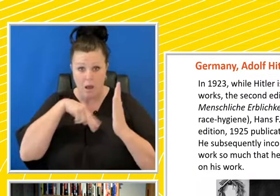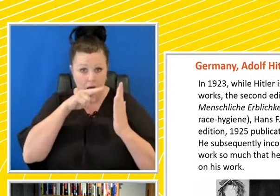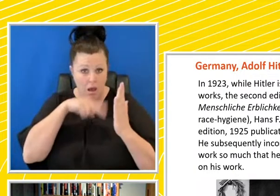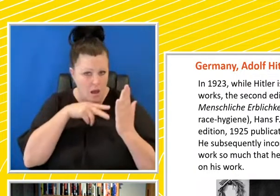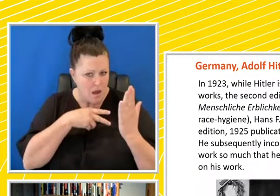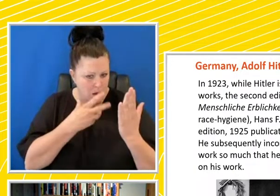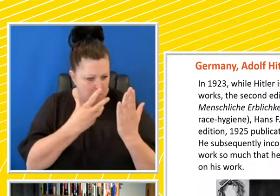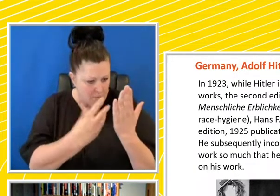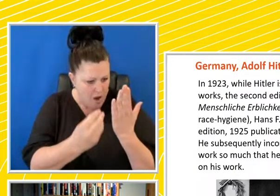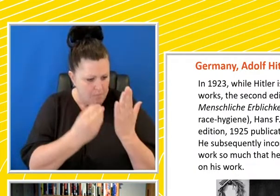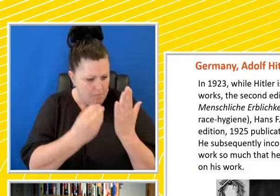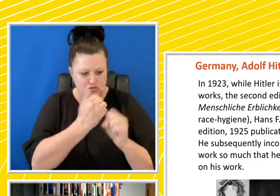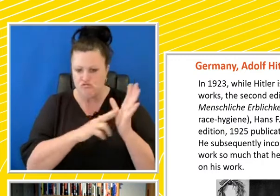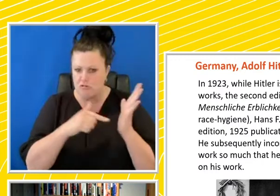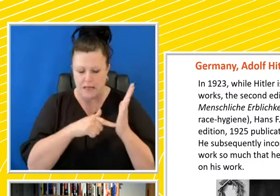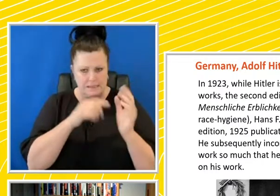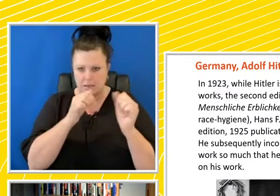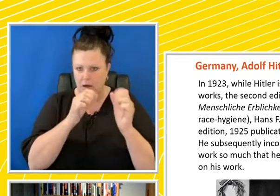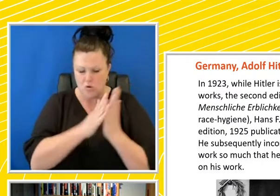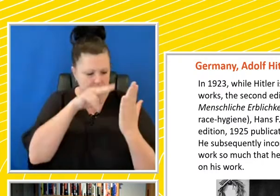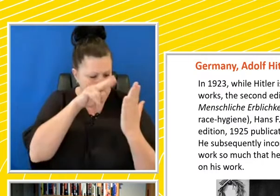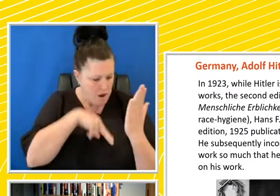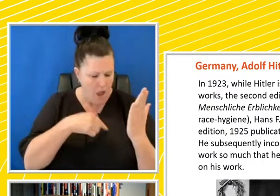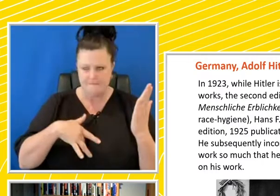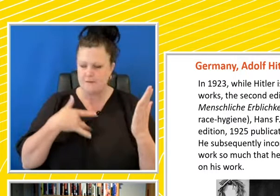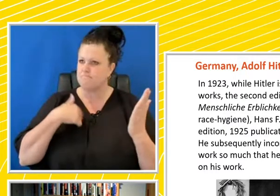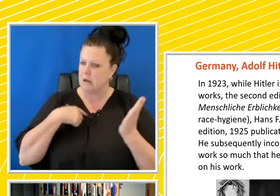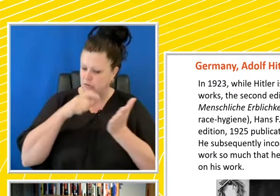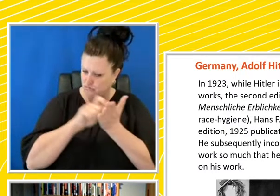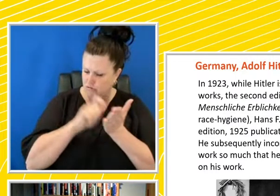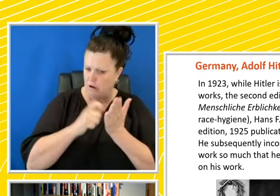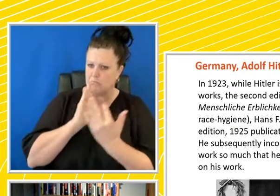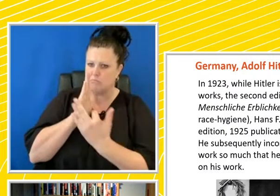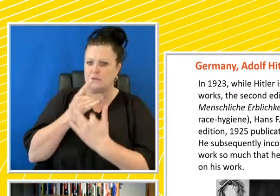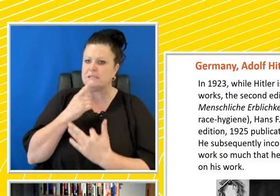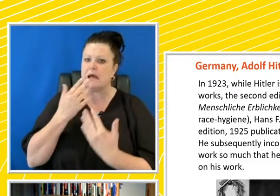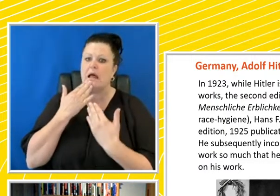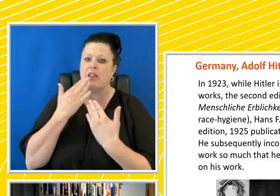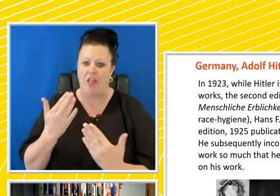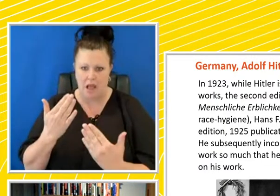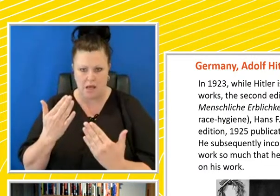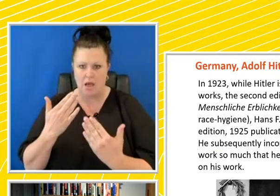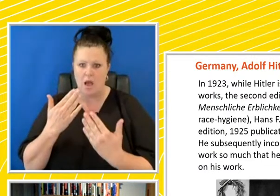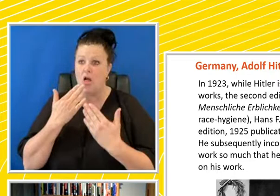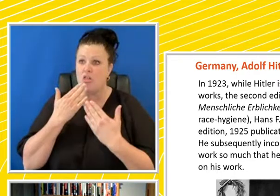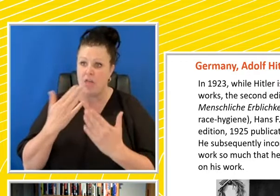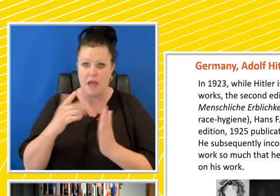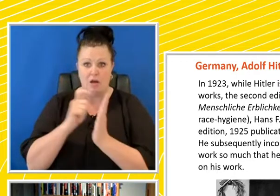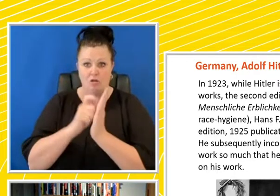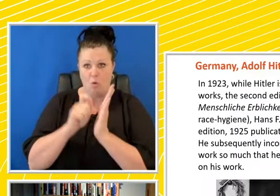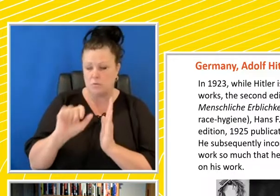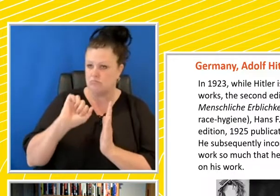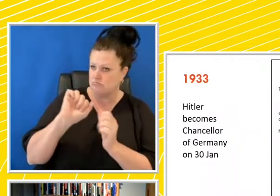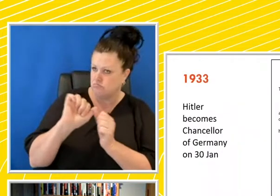feels compelled to write to the publisher in the US and thank them or get them to thank the author for his